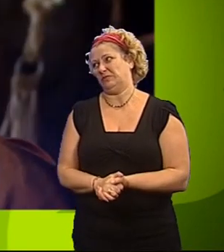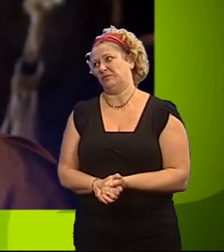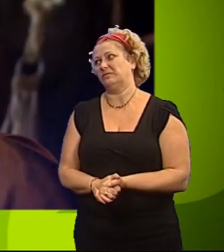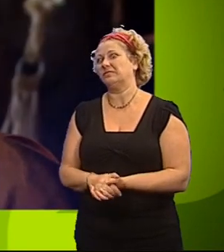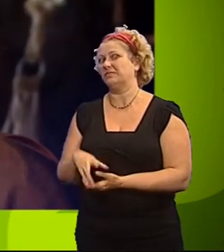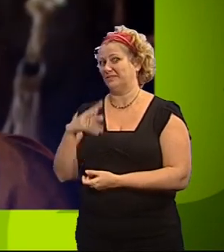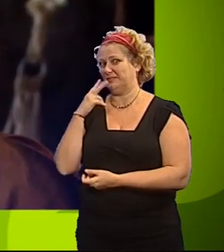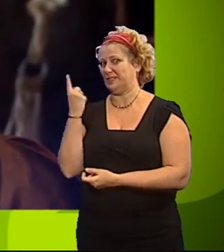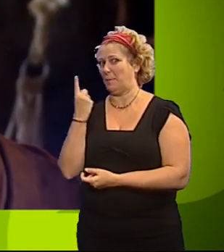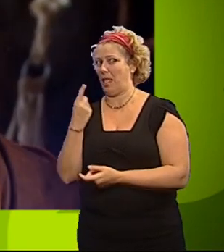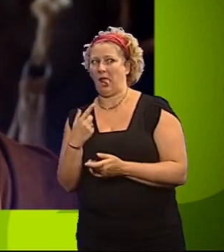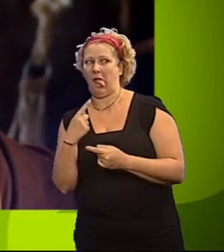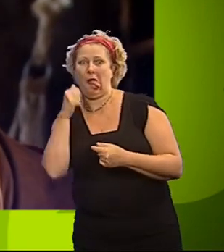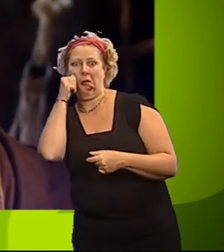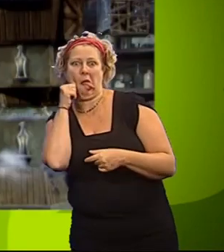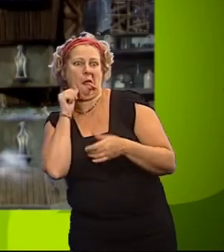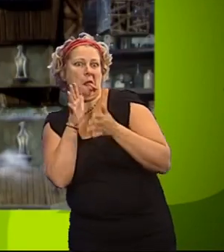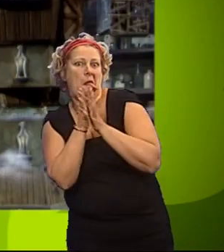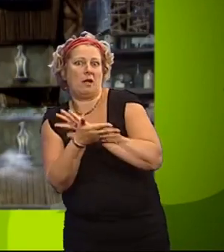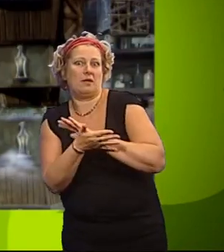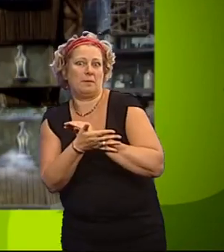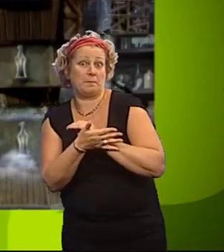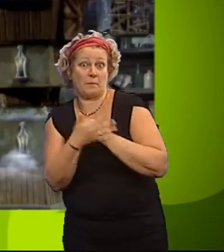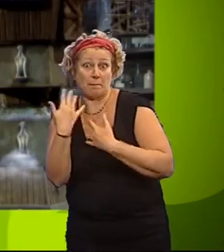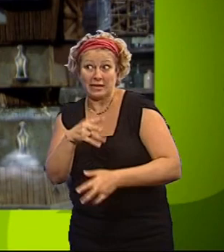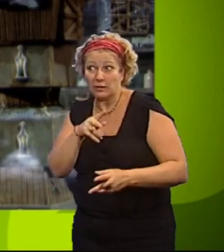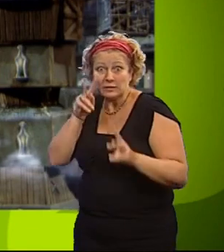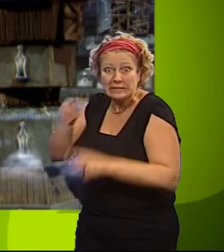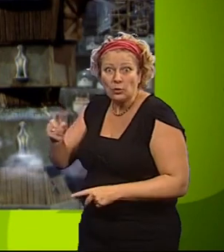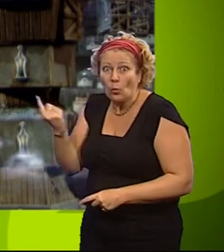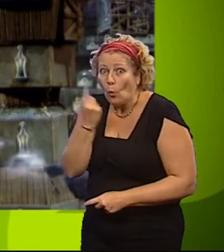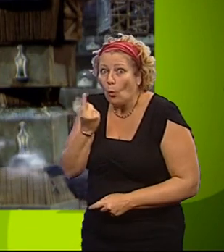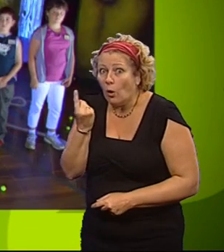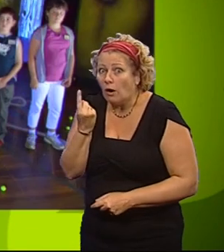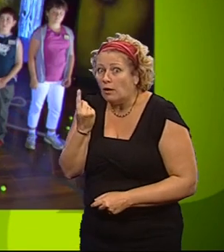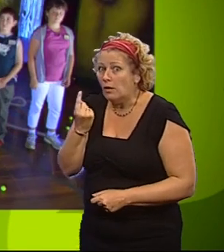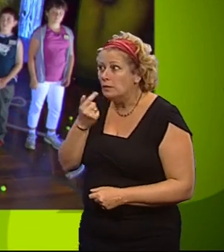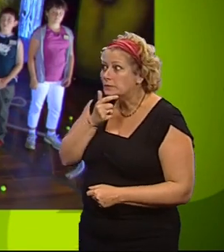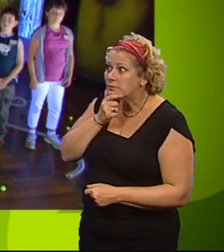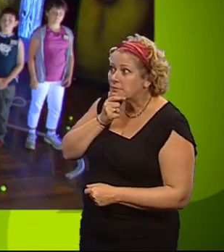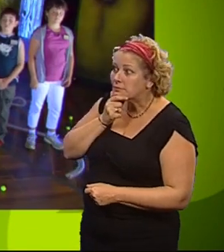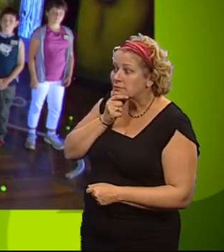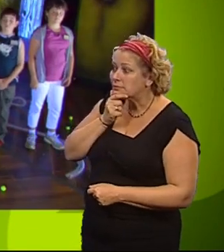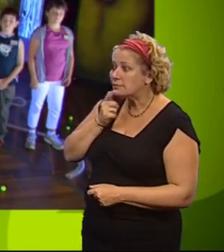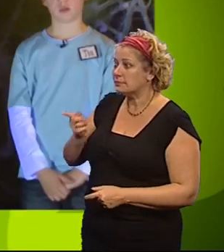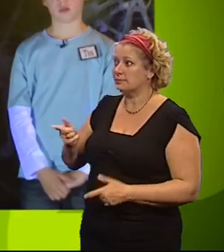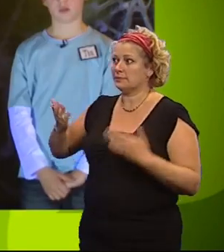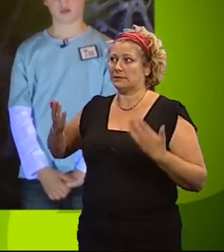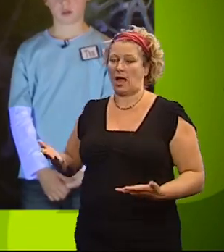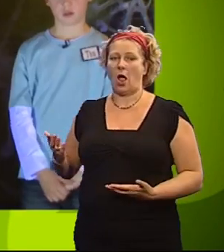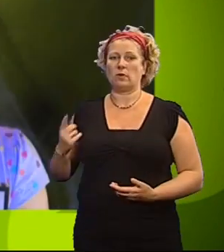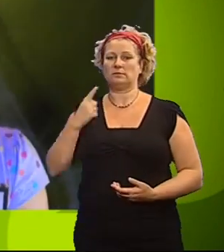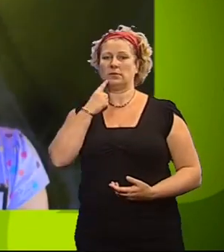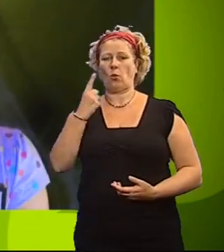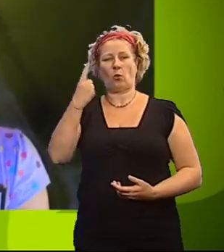Looks like the challenge has been sabotaged, but has the saboteur been seen? You must now vote for